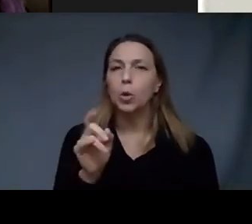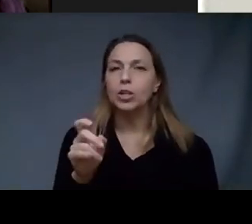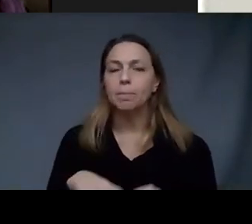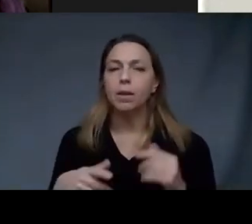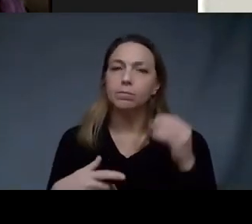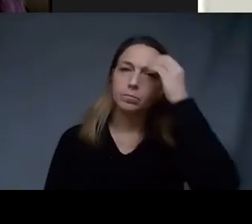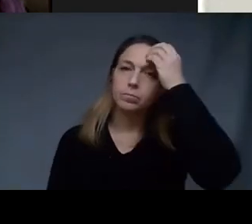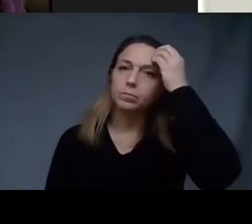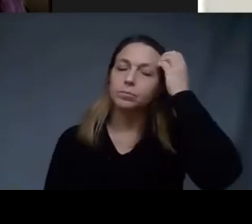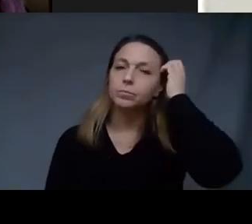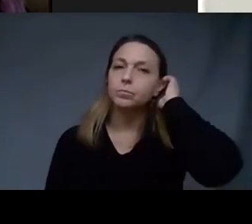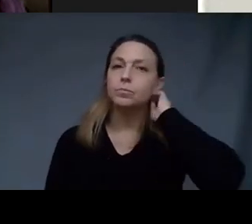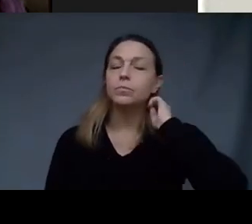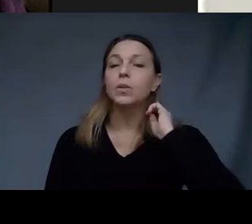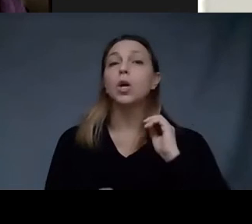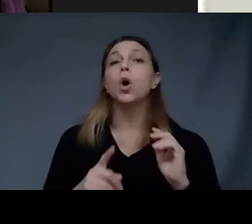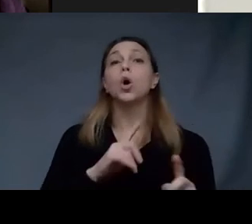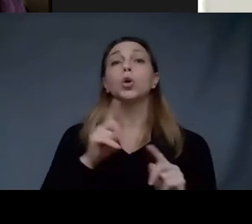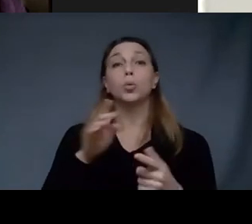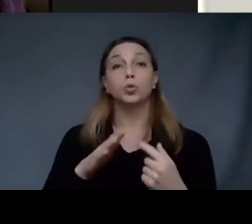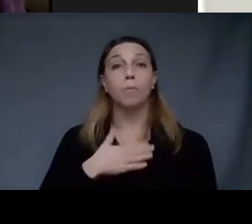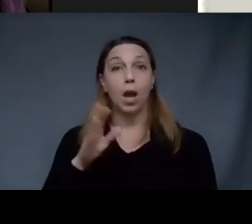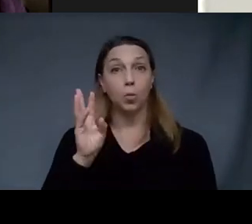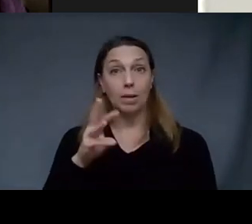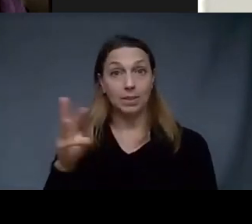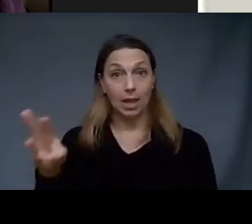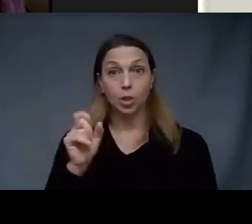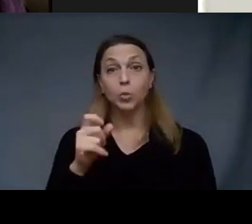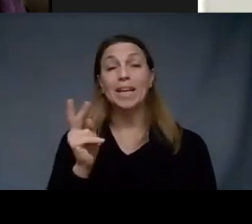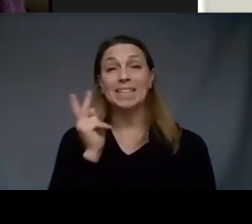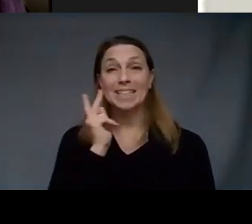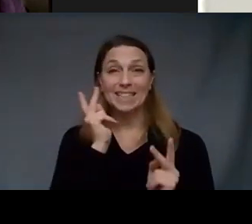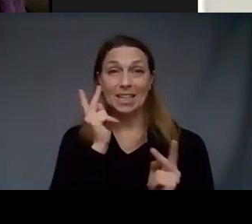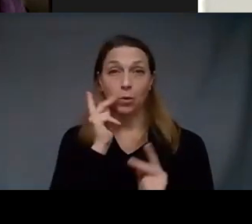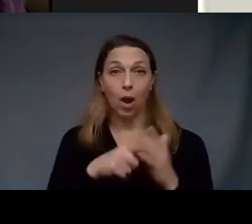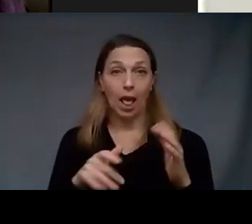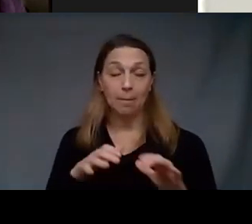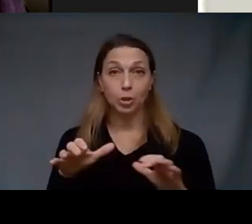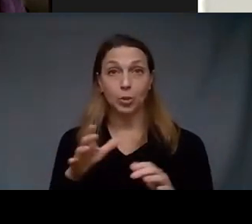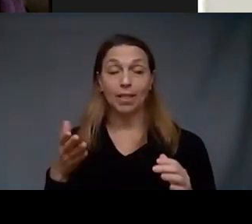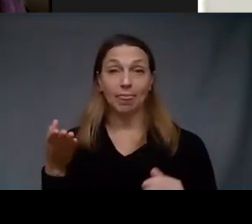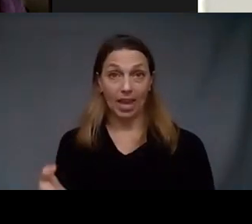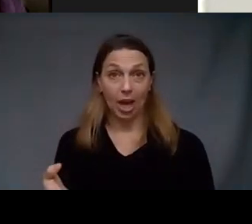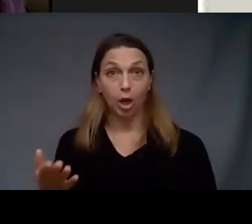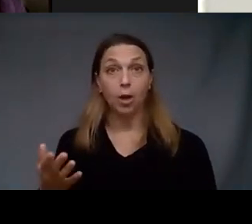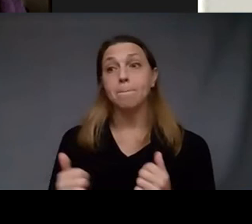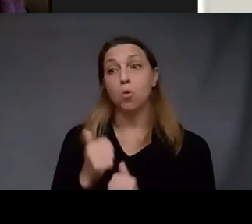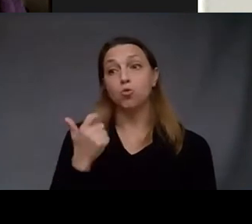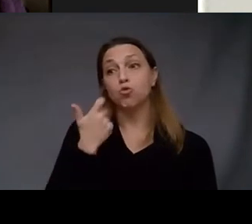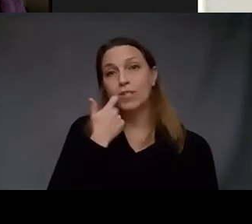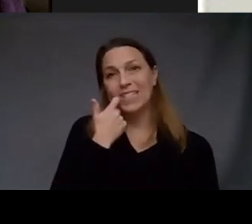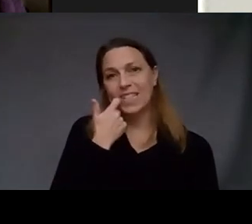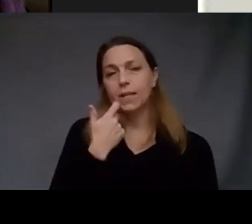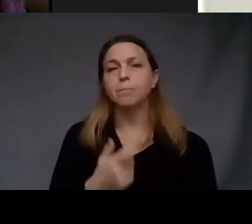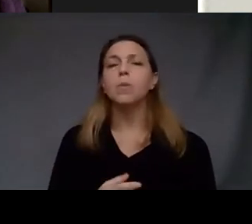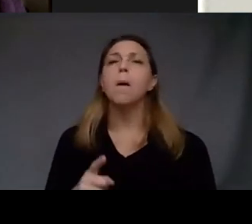you can go to my website and see what I'm doing there the newer paintings are on the front but